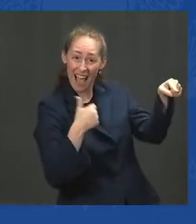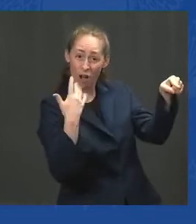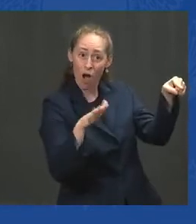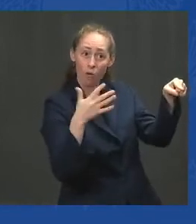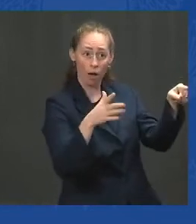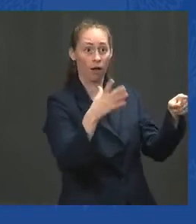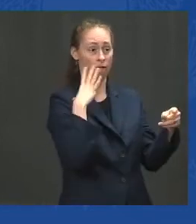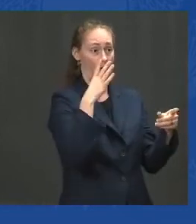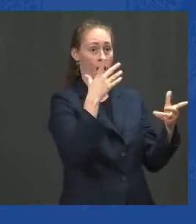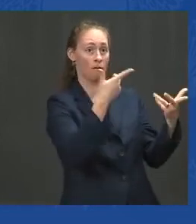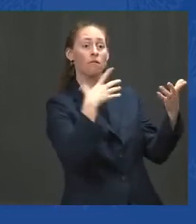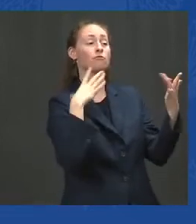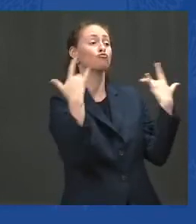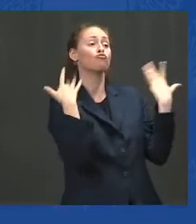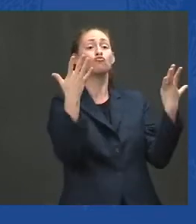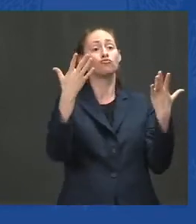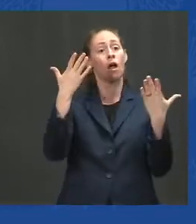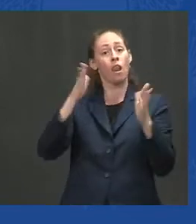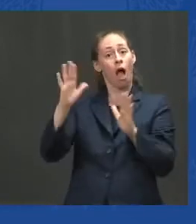for them.